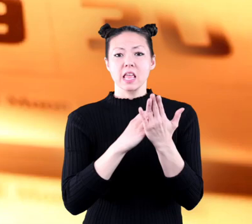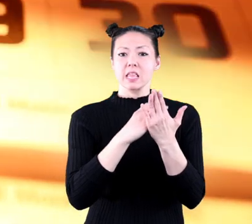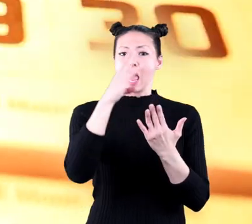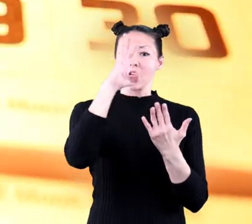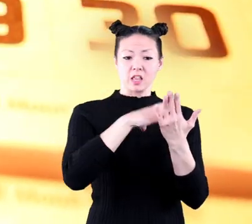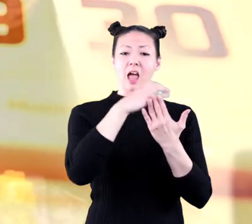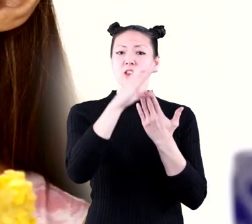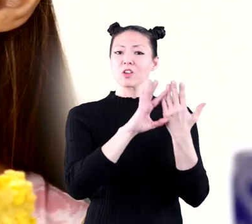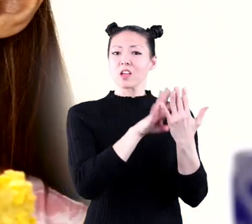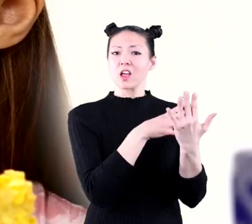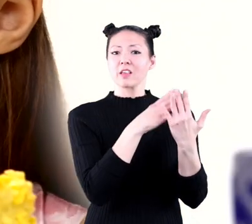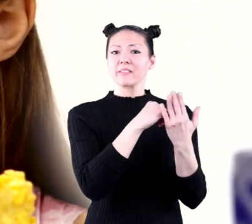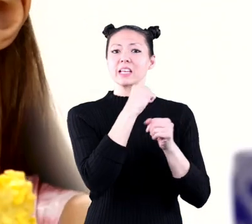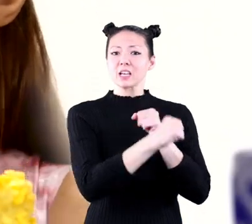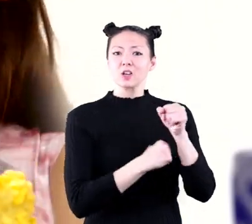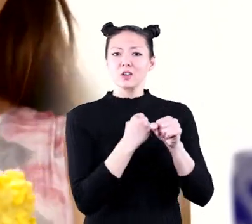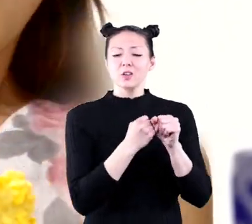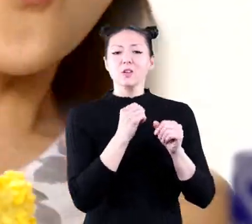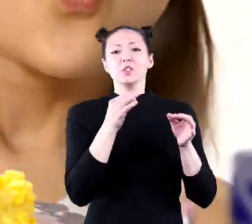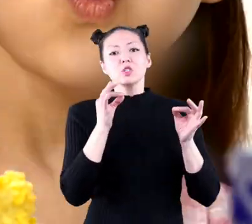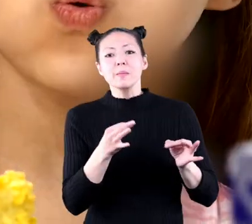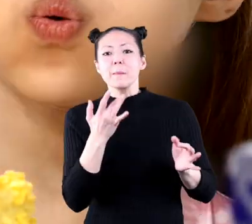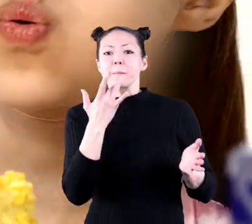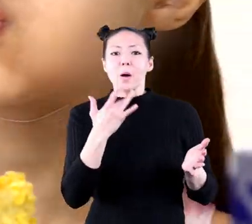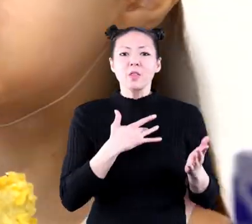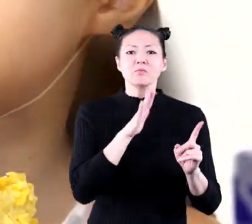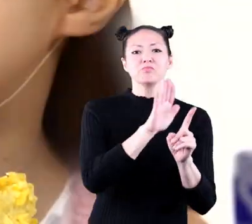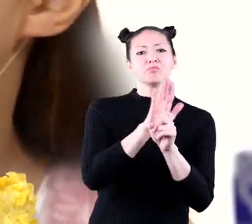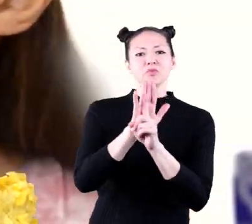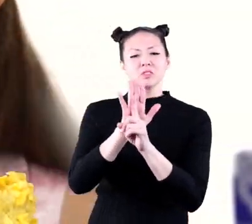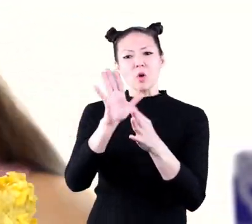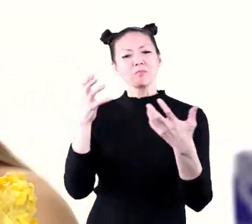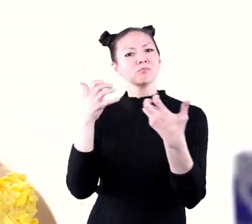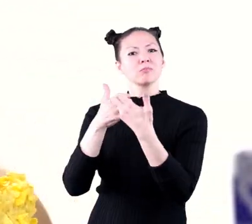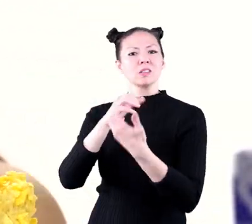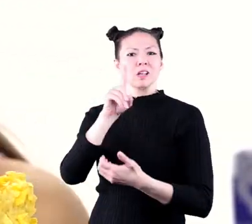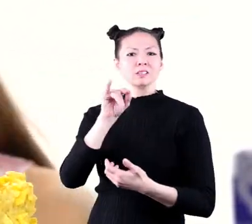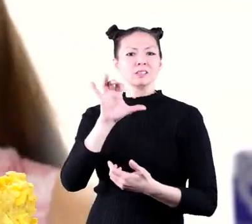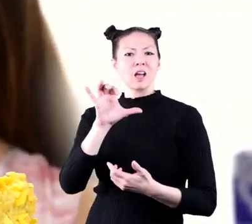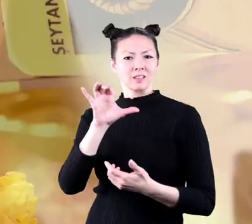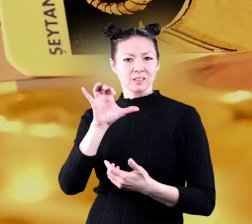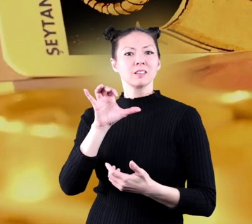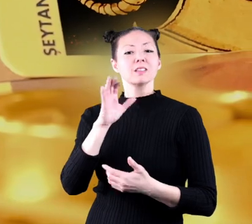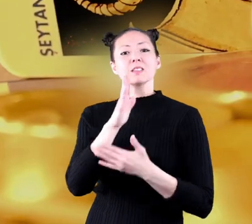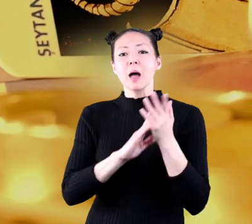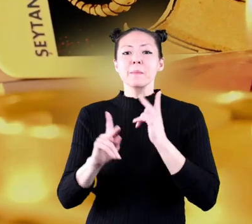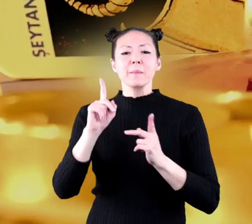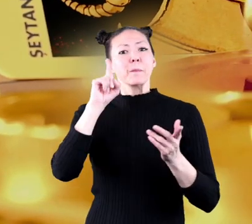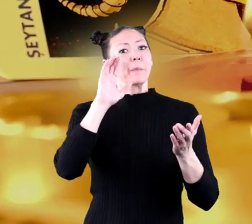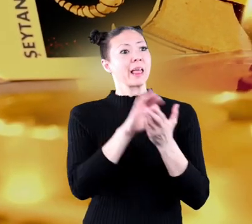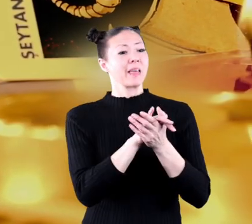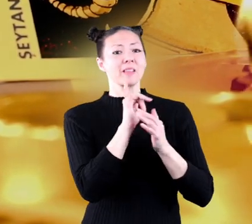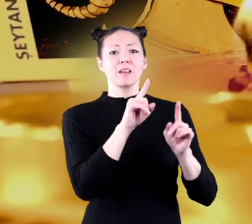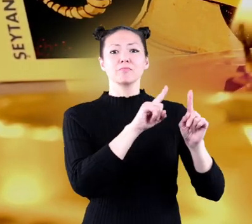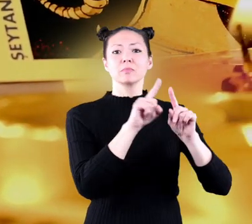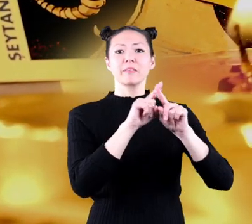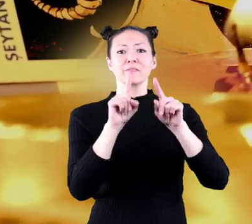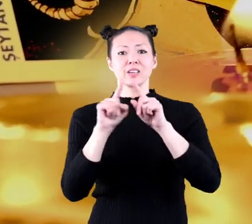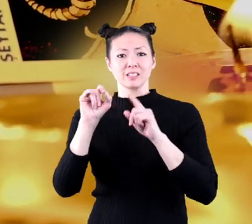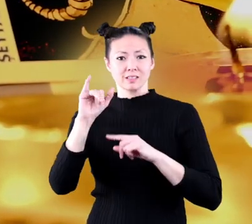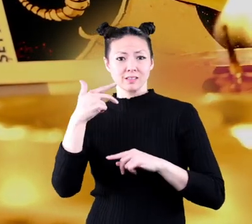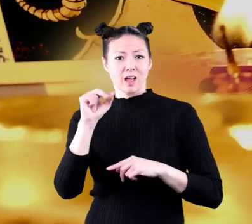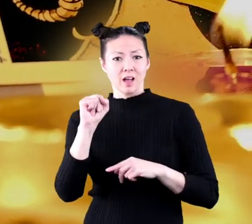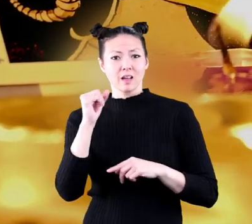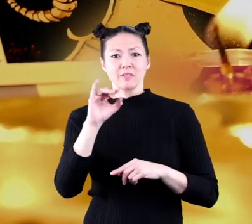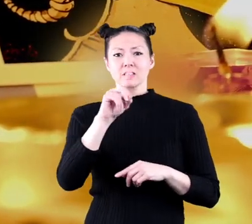year. Your birthday determines what your zodiac sign is. Some people believe that the different